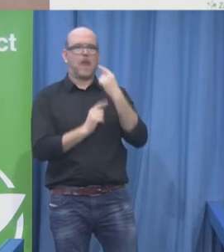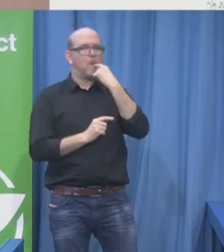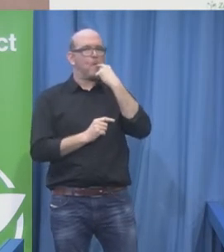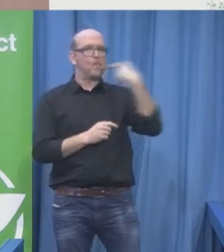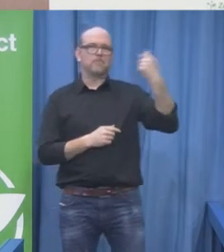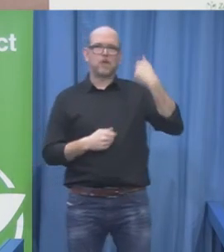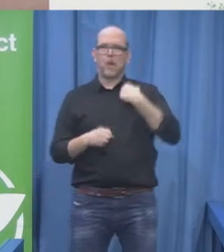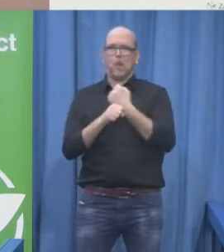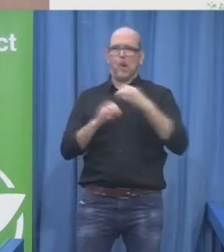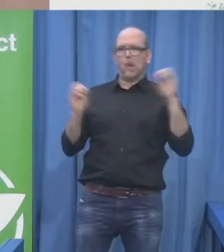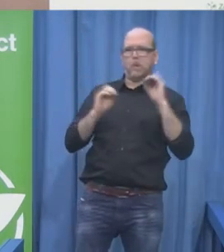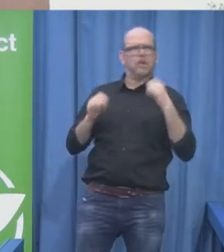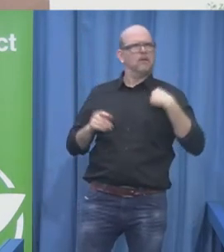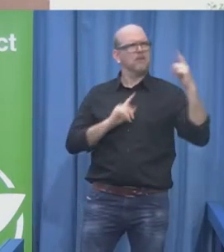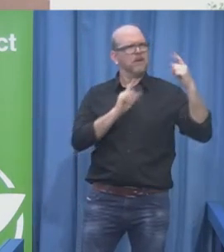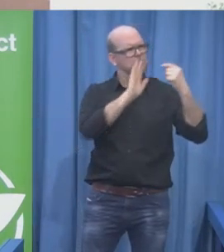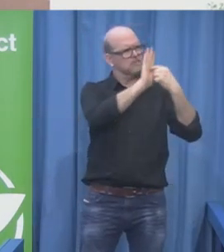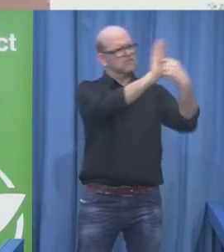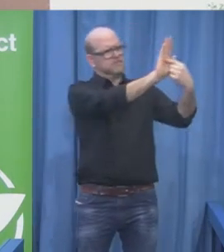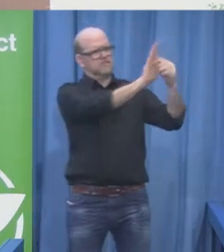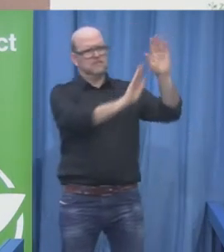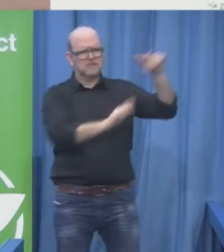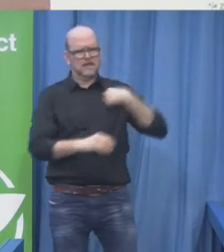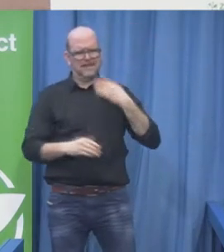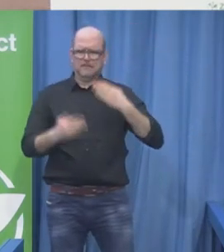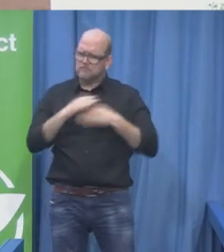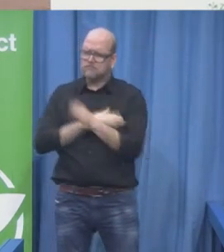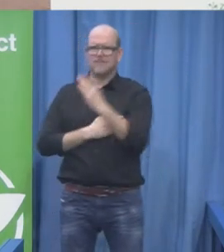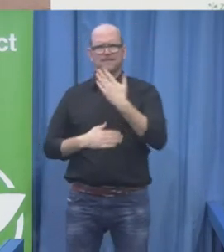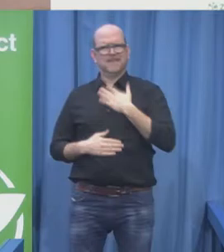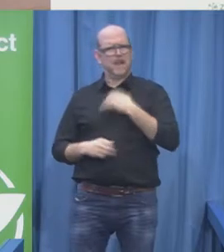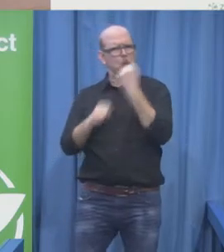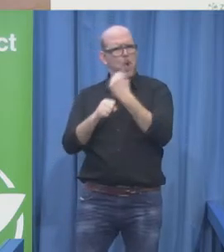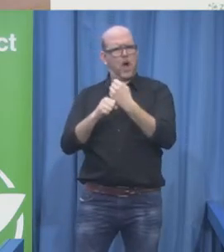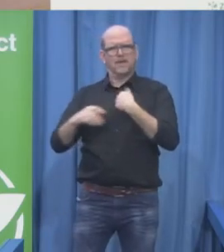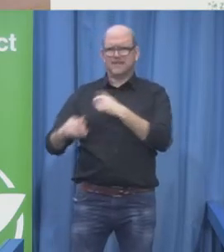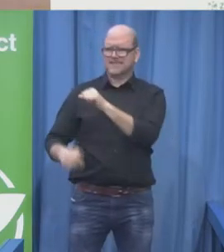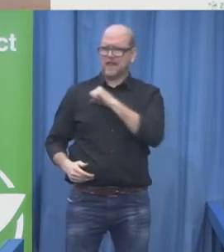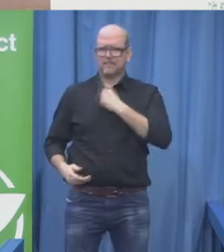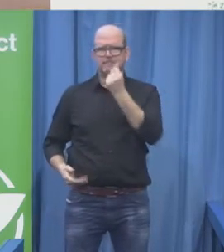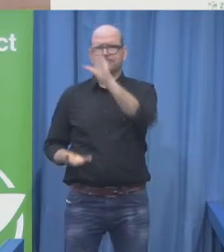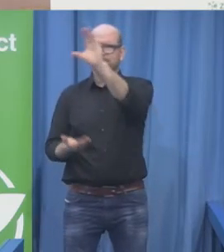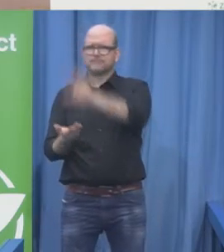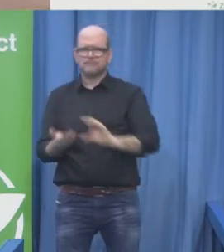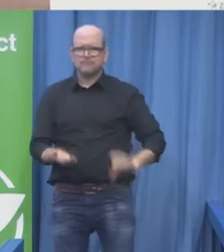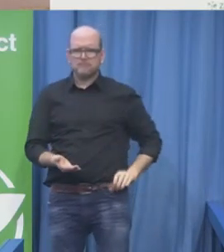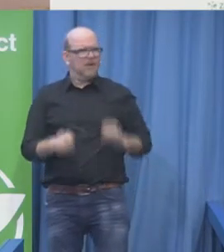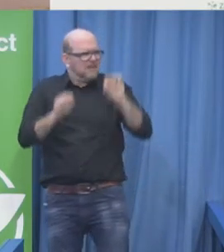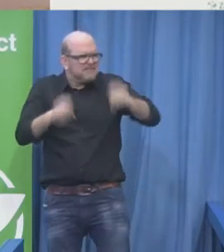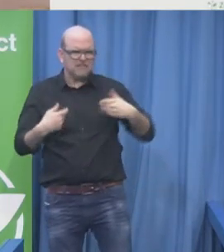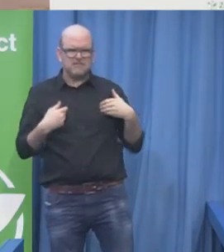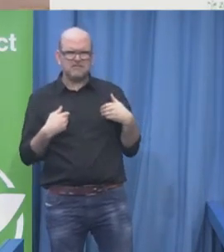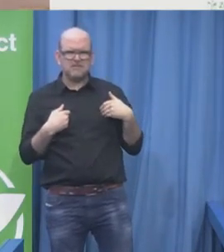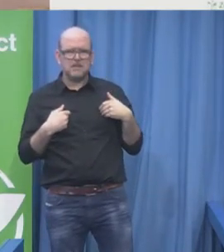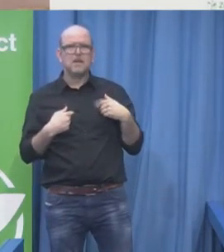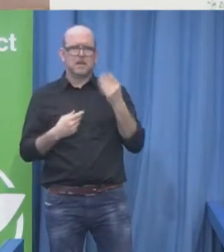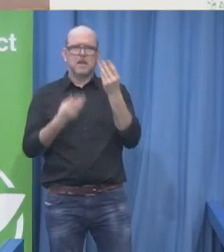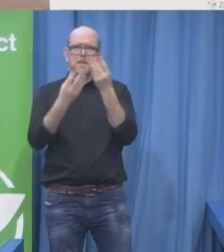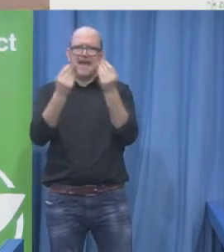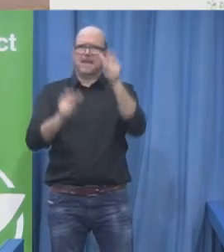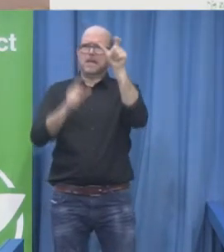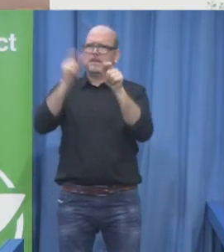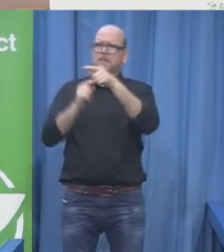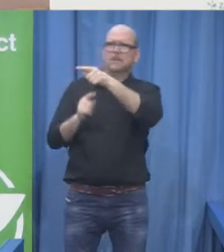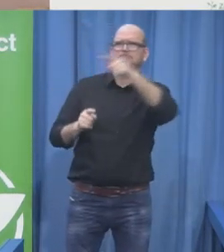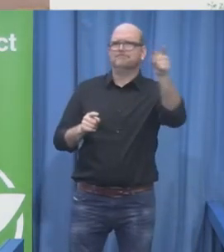talking to another human being? Do we realize that there are many persons with disabilities that are the only members who work in the